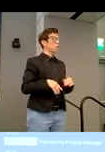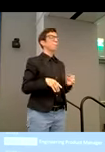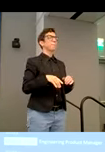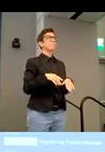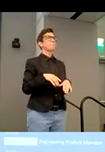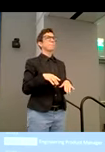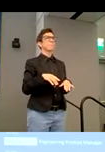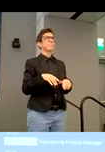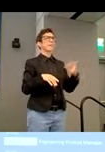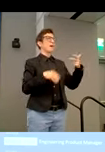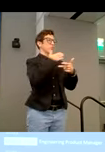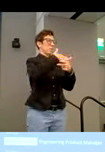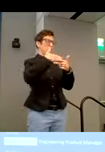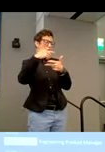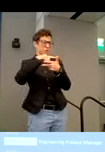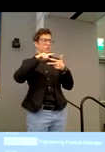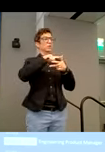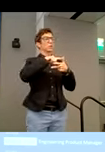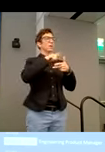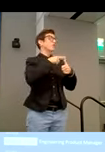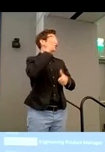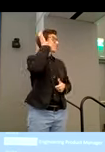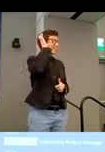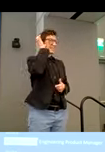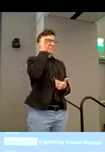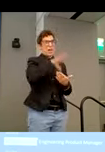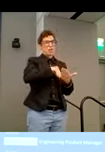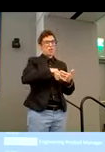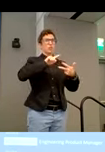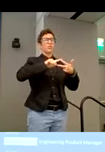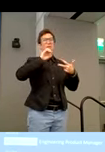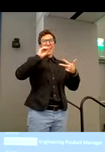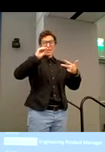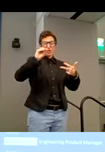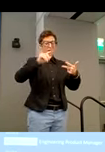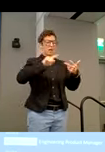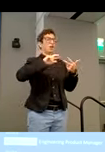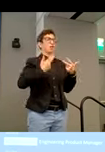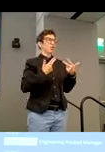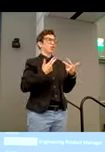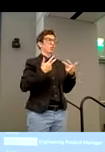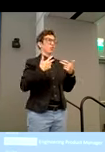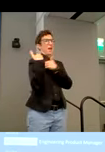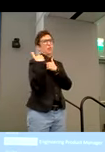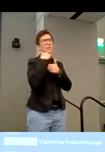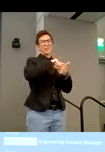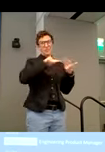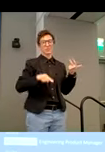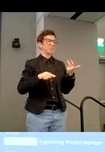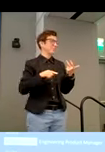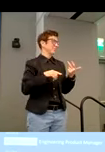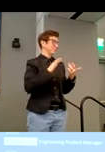break it down into three parts, right? The first of which is to listen to learn, second is to educate, and the third is accountability. And so